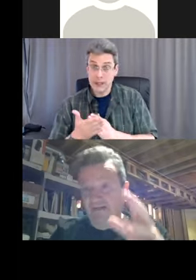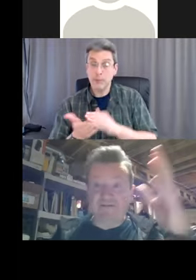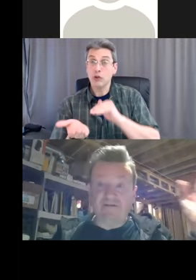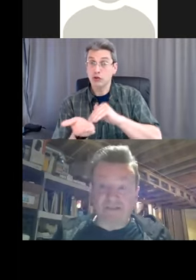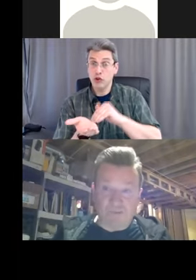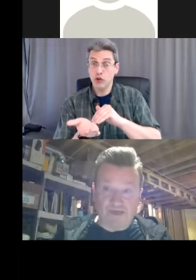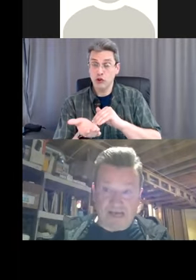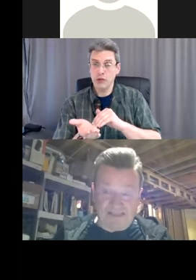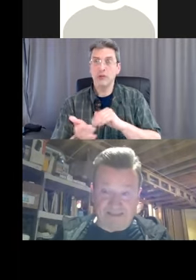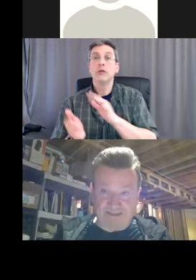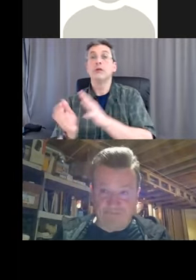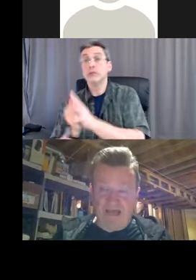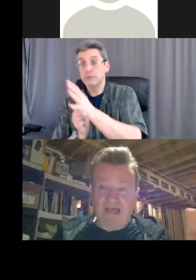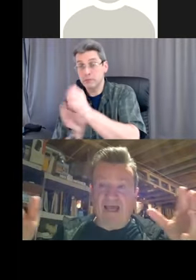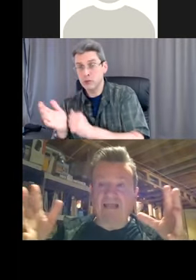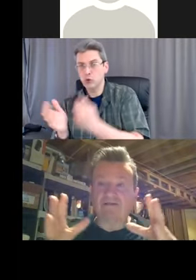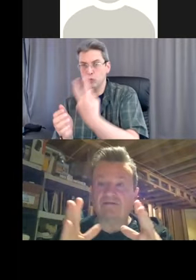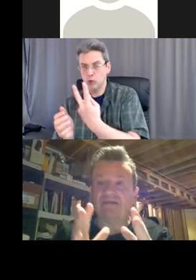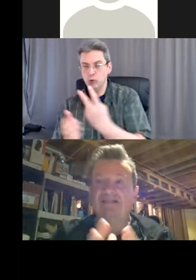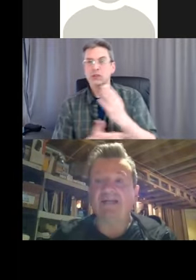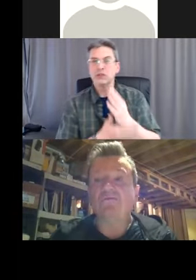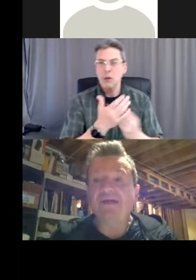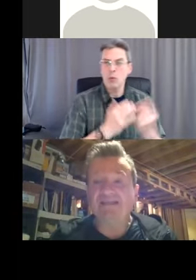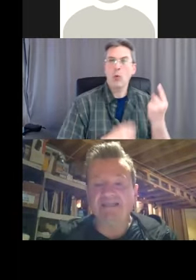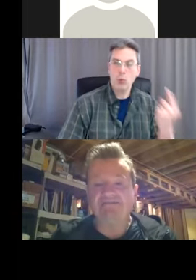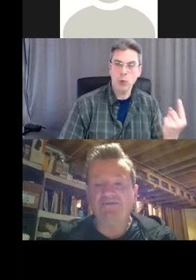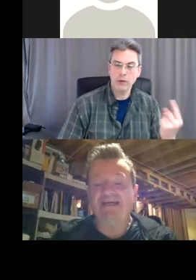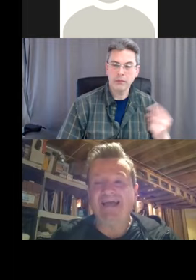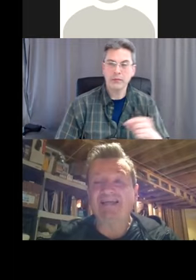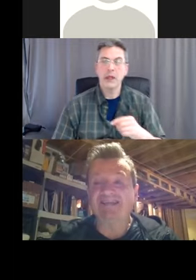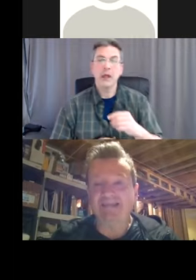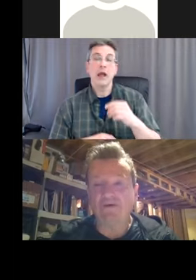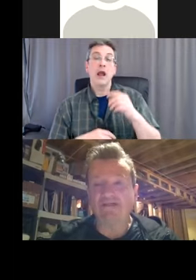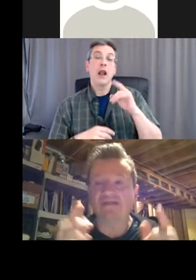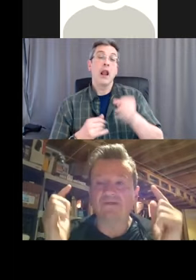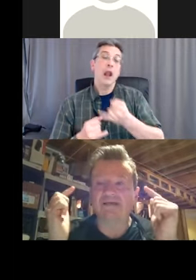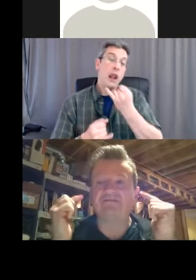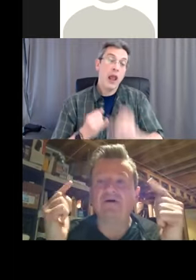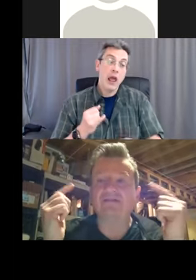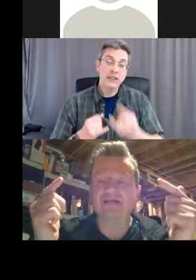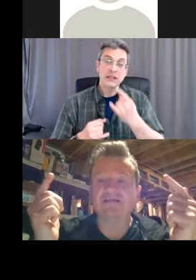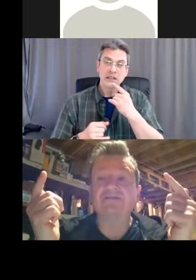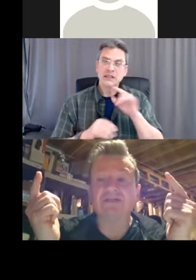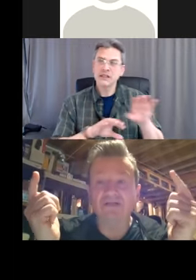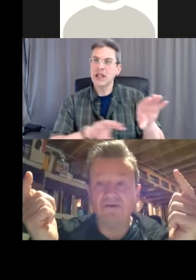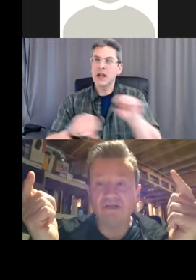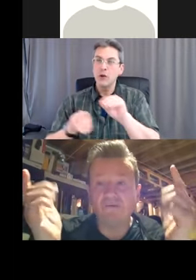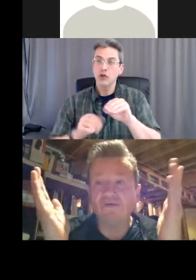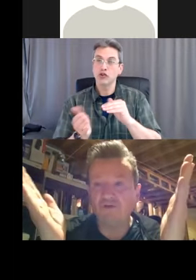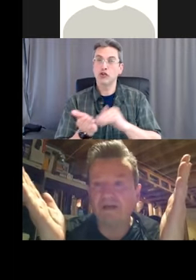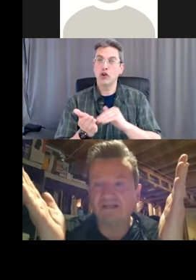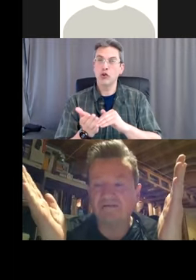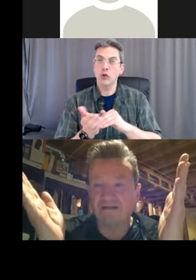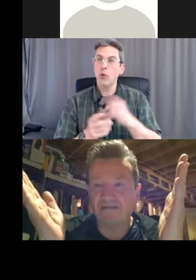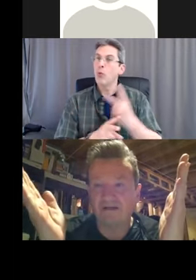were for it and 50% were against it. And the cited reason for the against it was there was a false sense of security